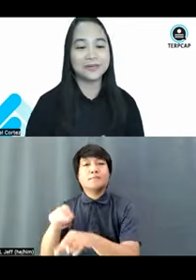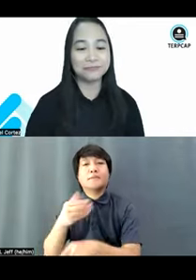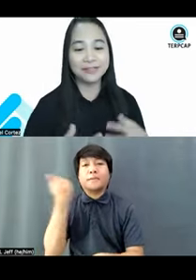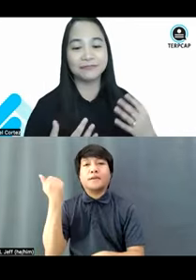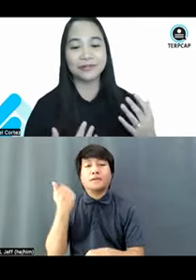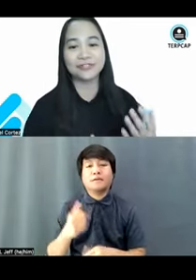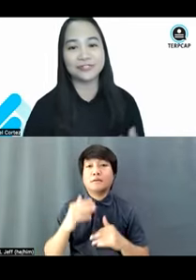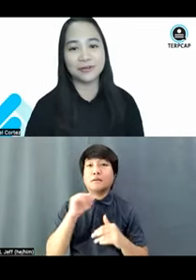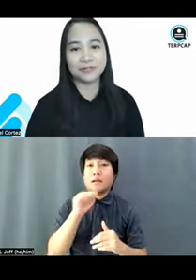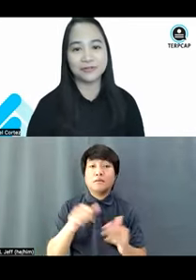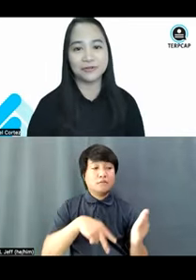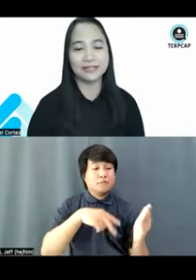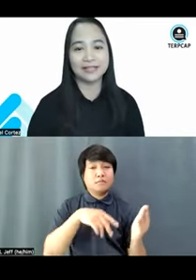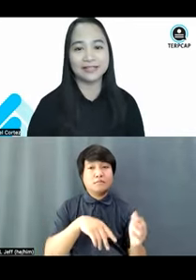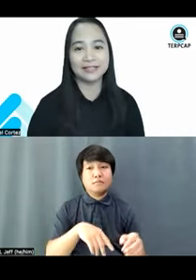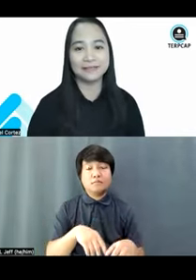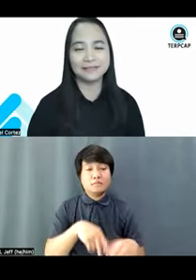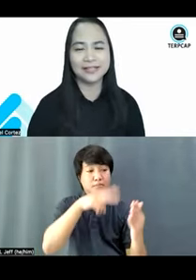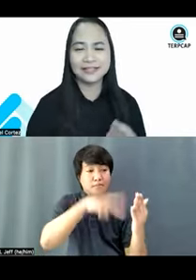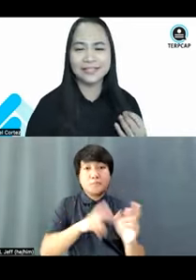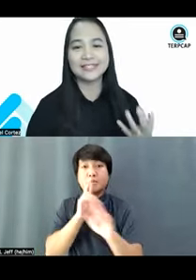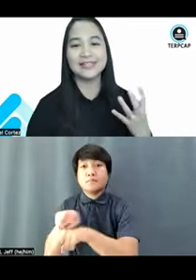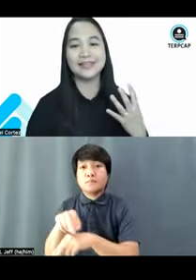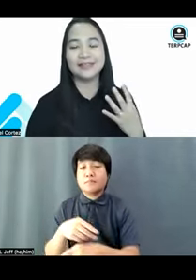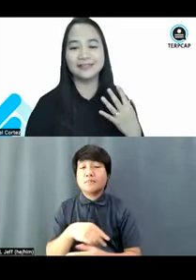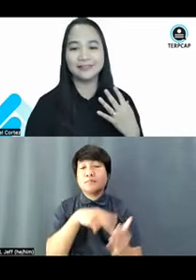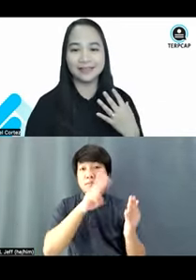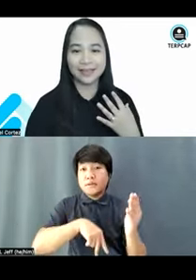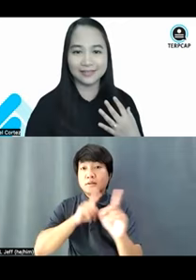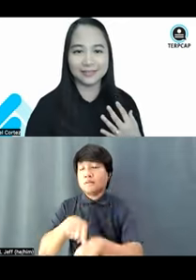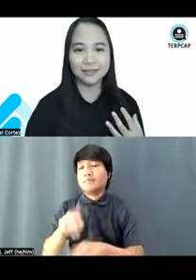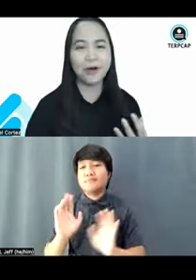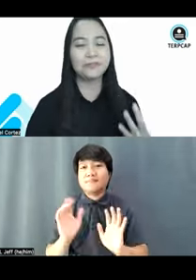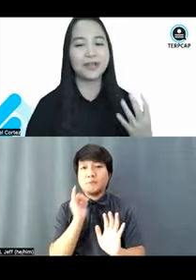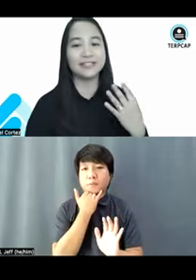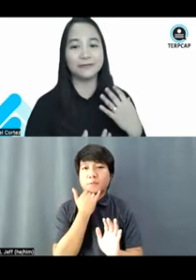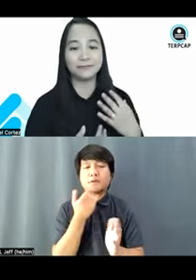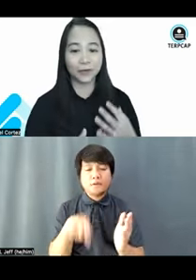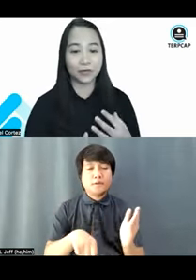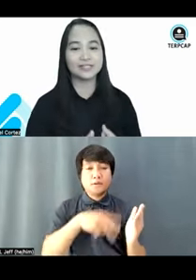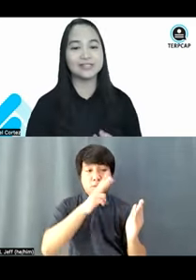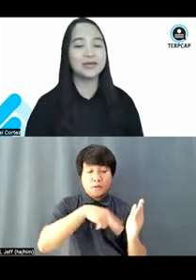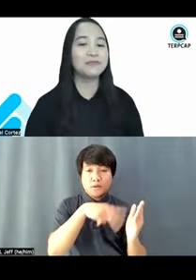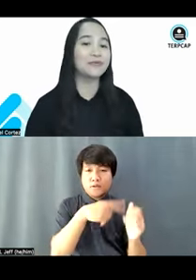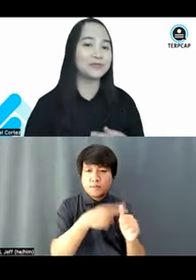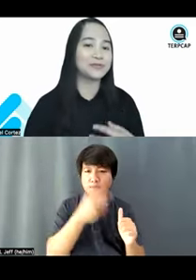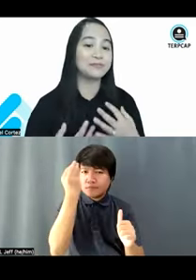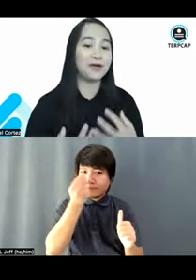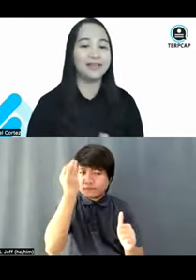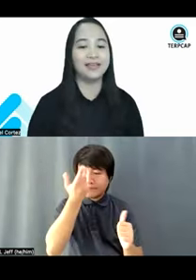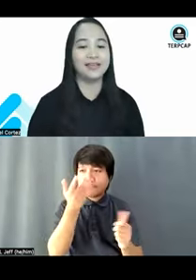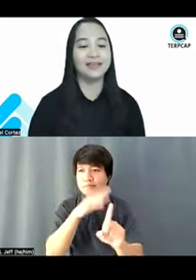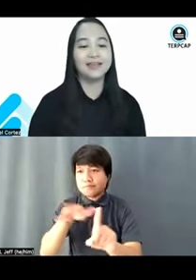Reading first is also like listening and comprehending first before